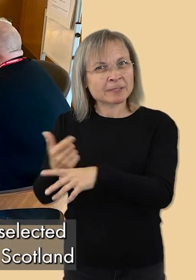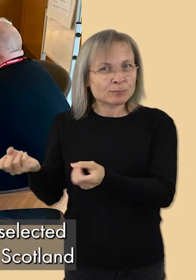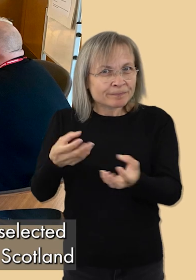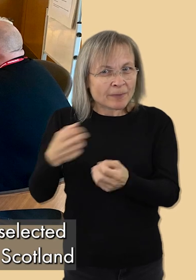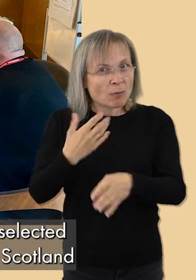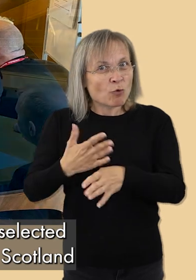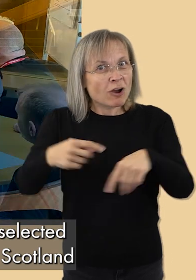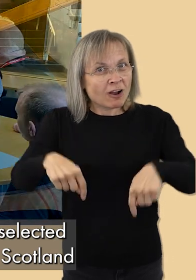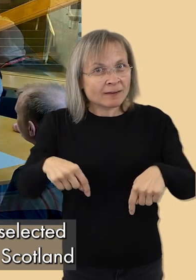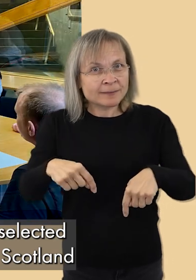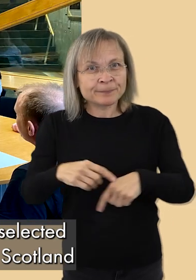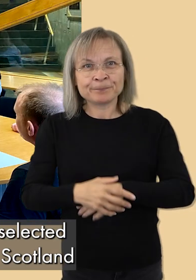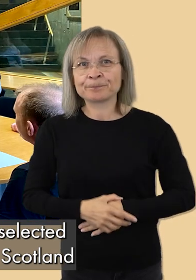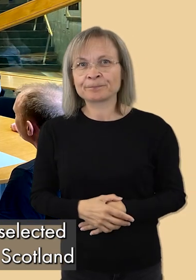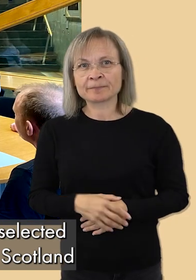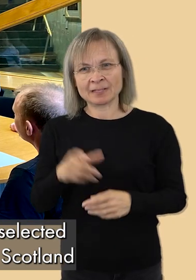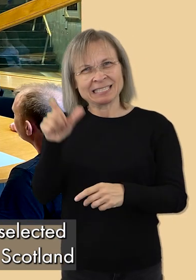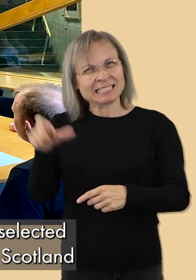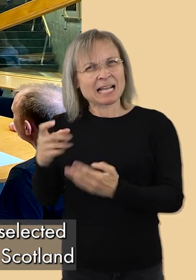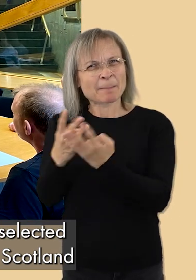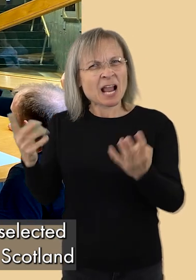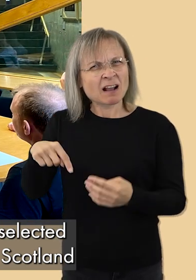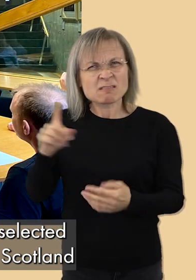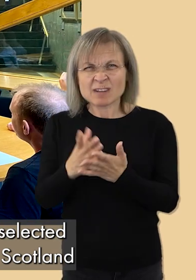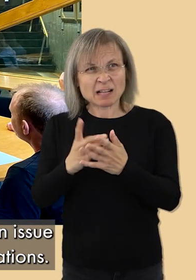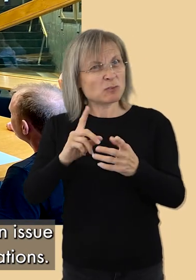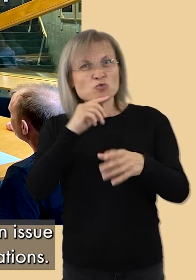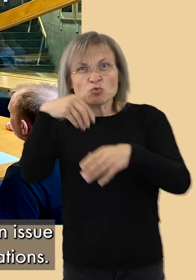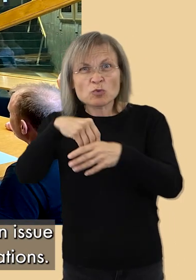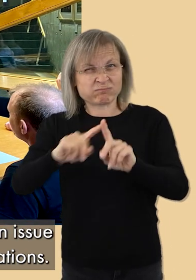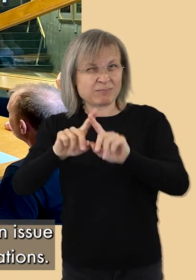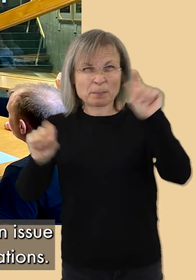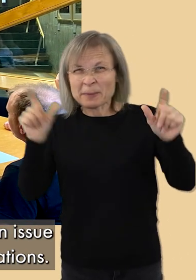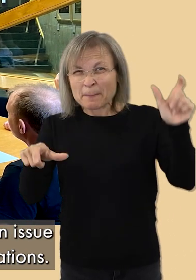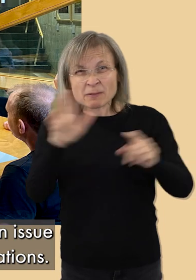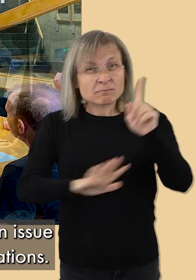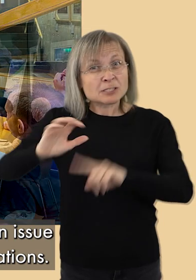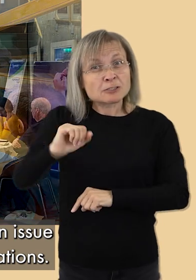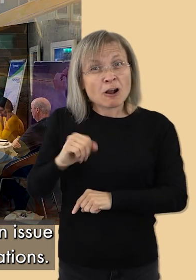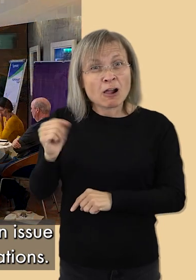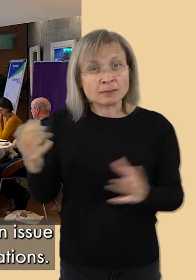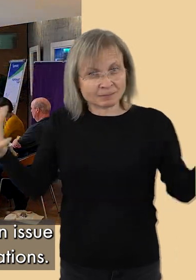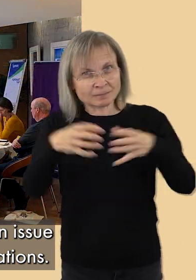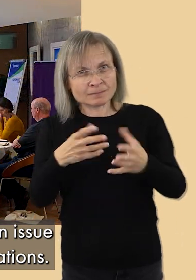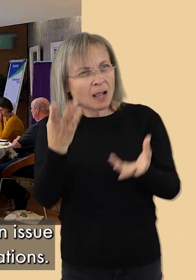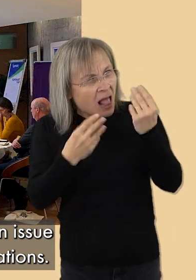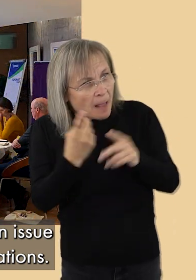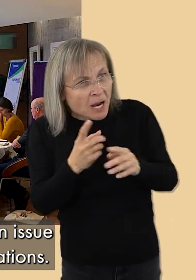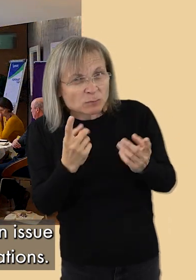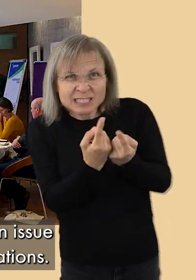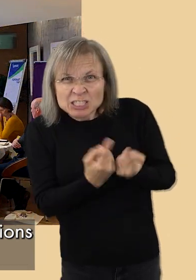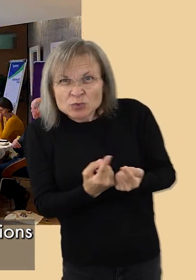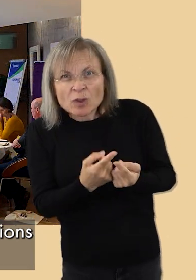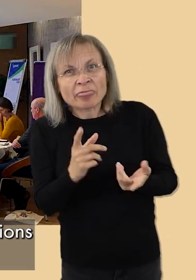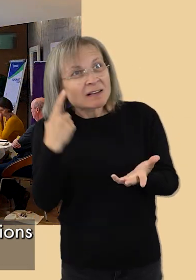Now a citizens panel is a randomly selected group of people from different parts of Scotland who come together to learn about an issue and then come up with recommendations.